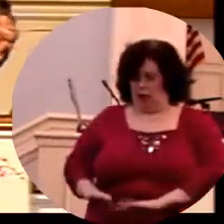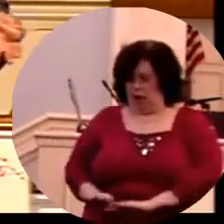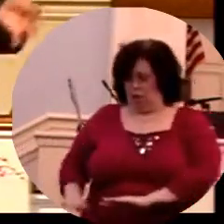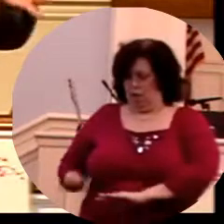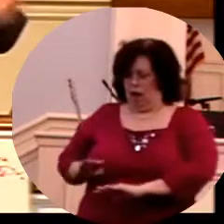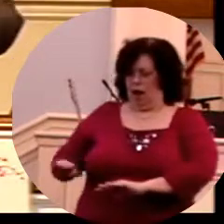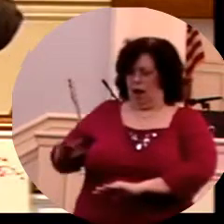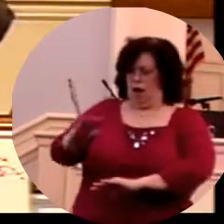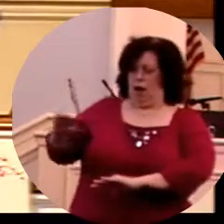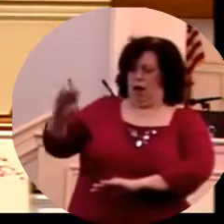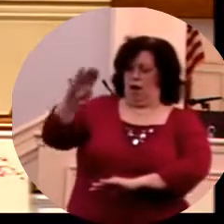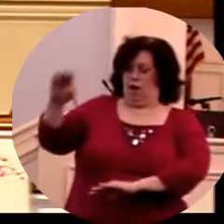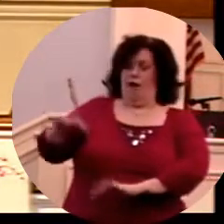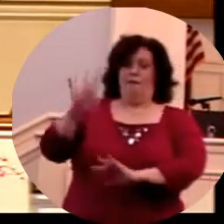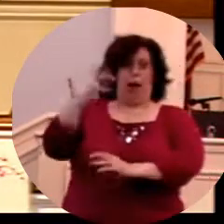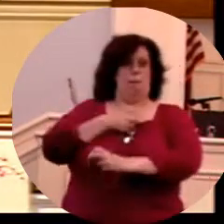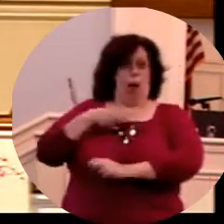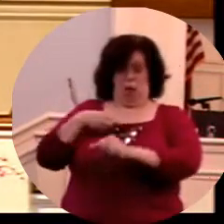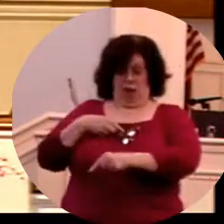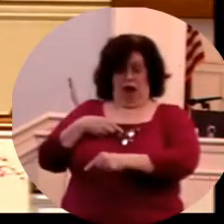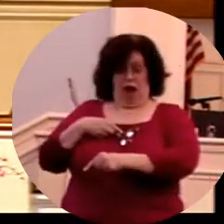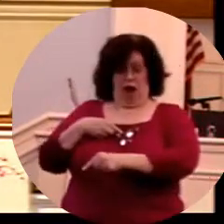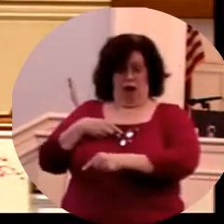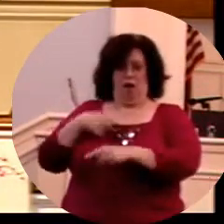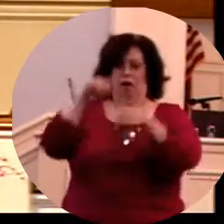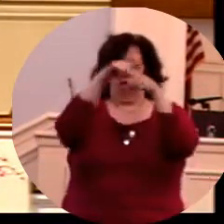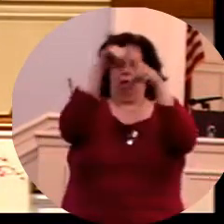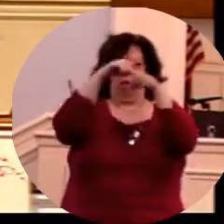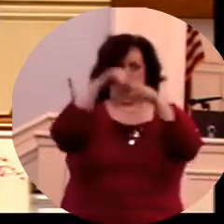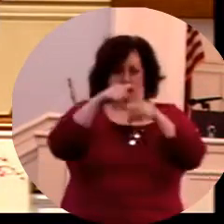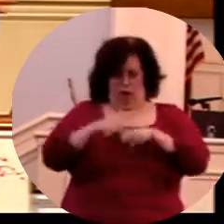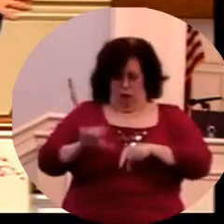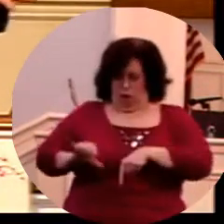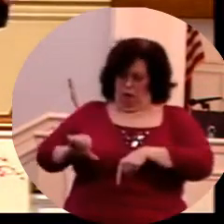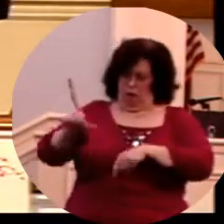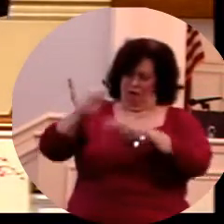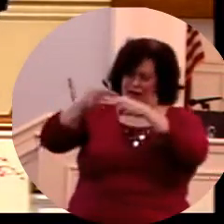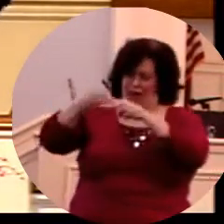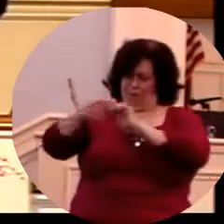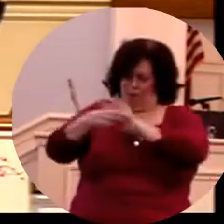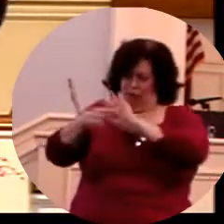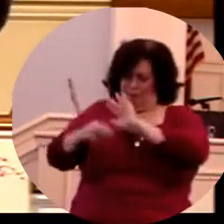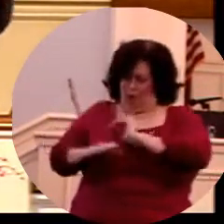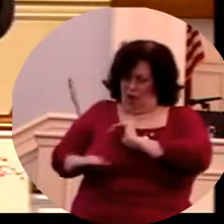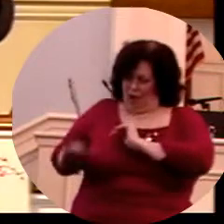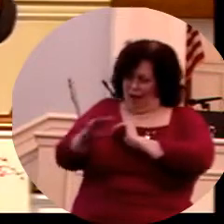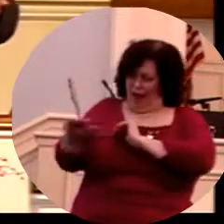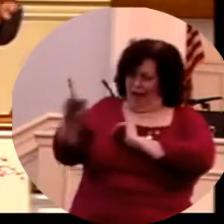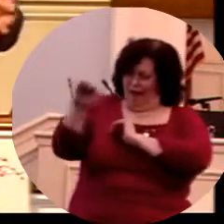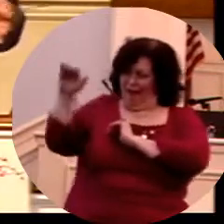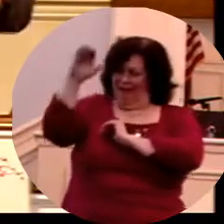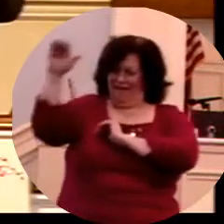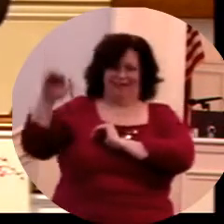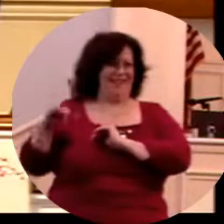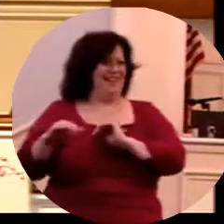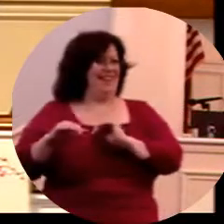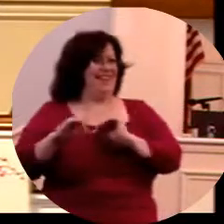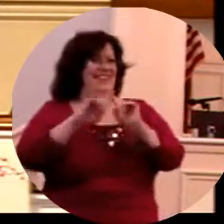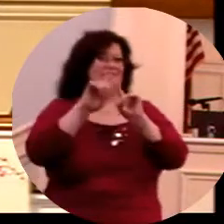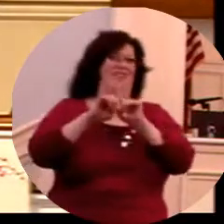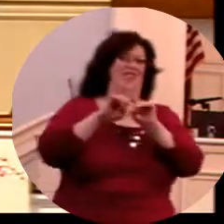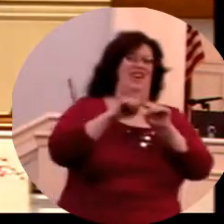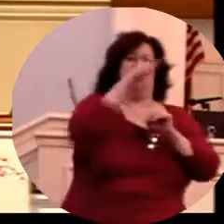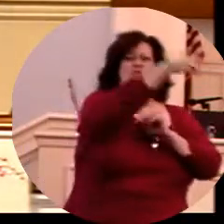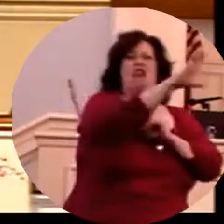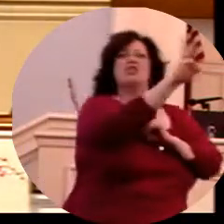next to the Mycaloxic eye layer. They come up with all these, every layer of strata, they come up with a big name. 400 million,